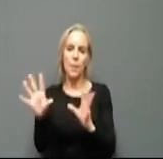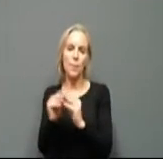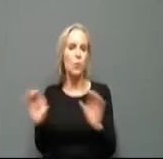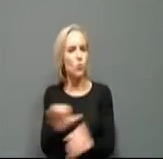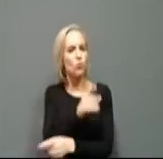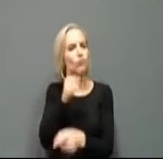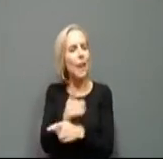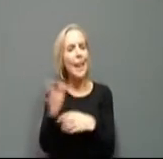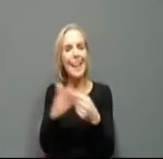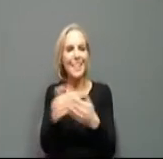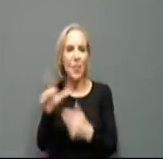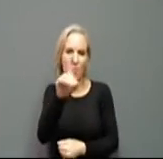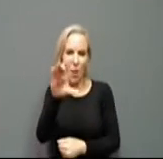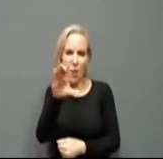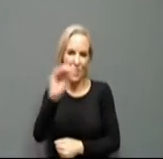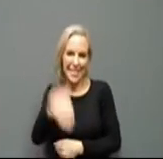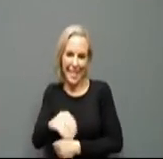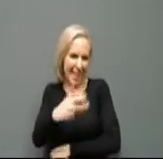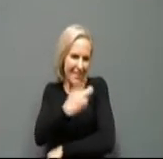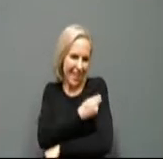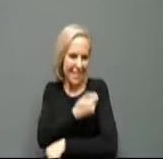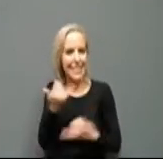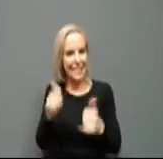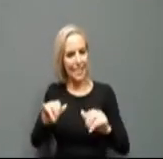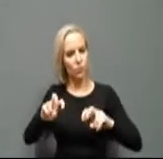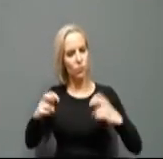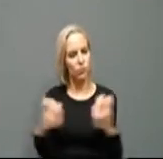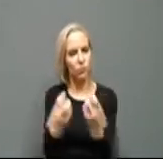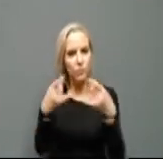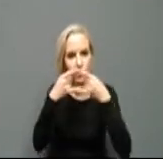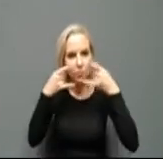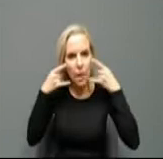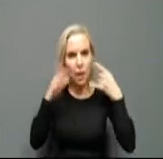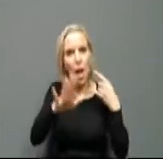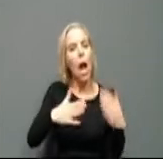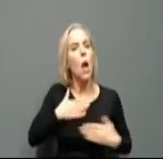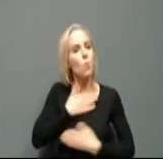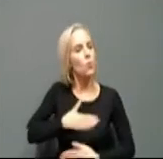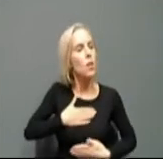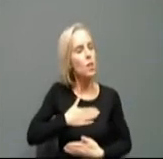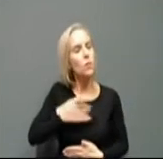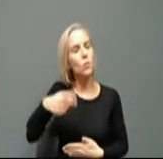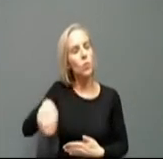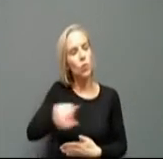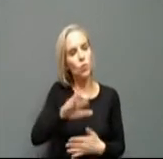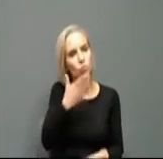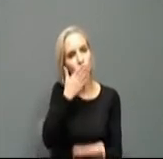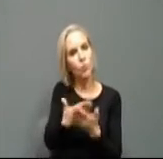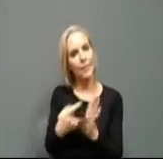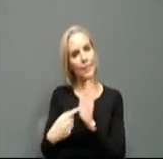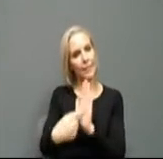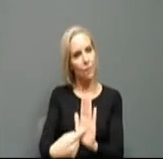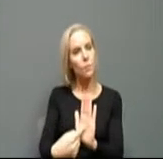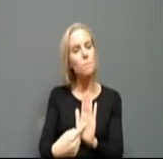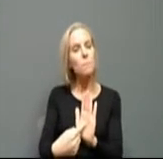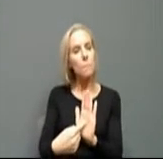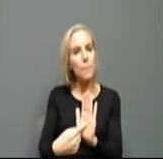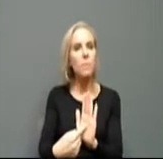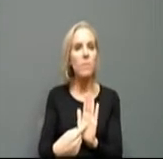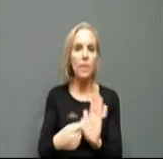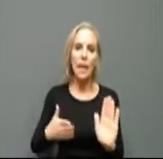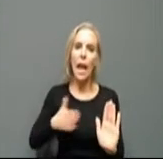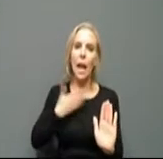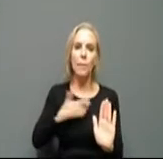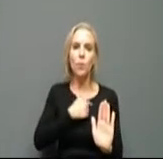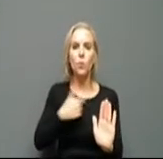though they're 100% vaccinated are sitting around wearing a mask. I appreciate what you're doing. It's set a good example. But I'm glad we're able to